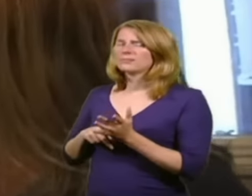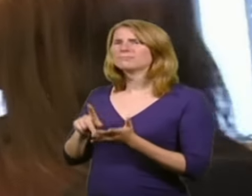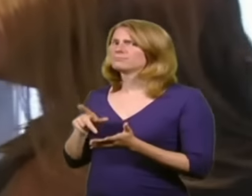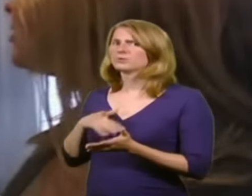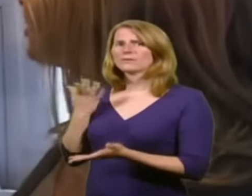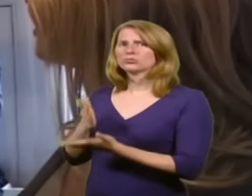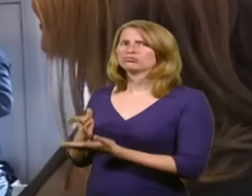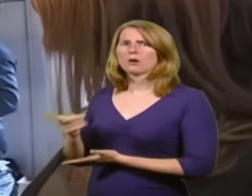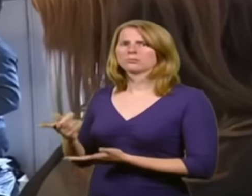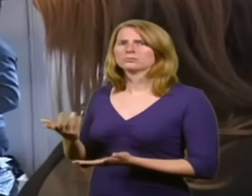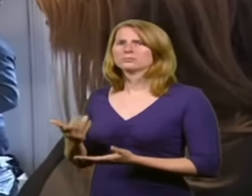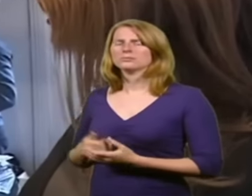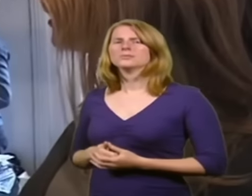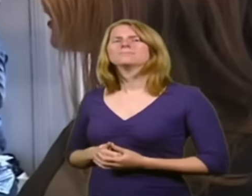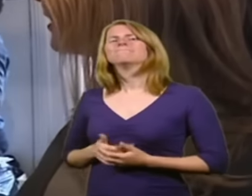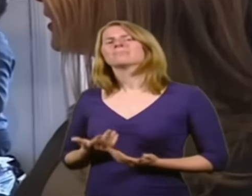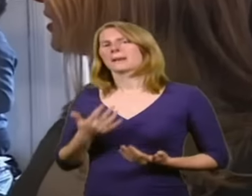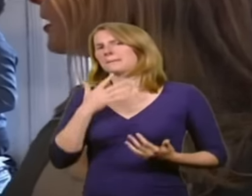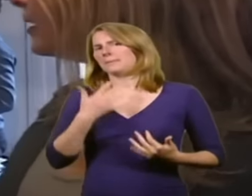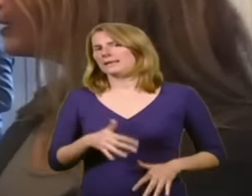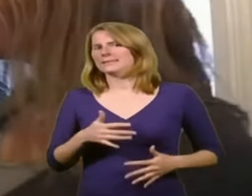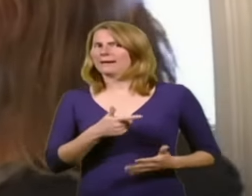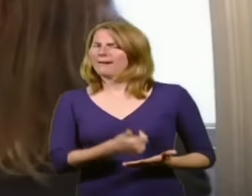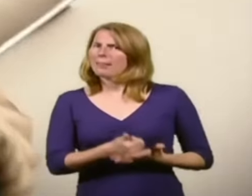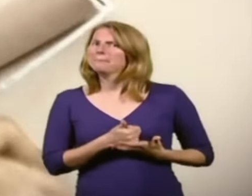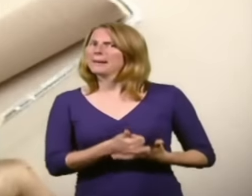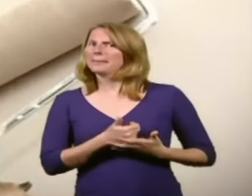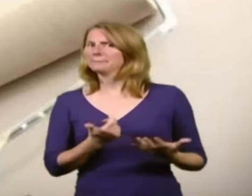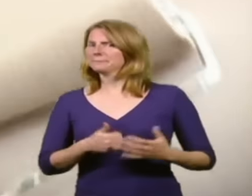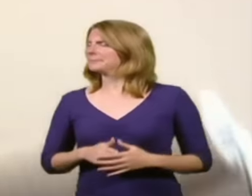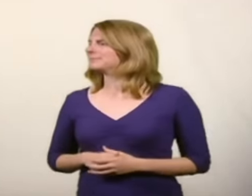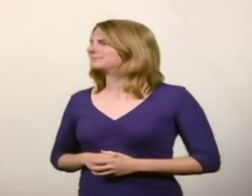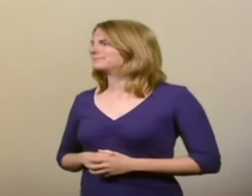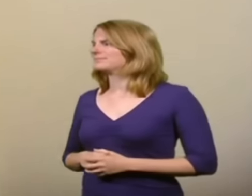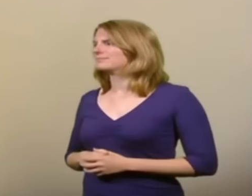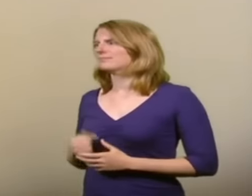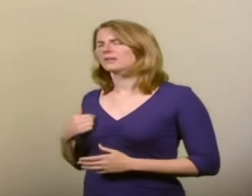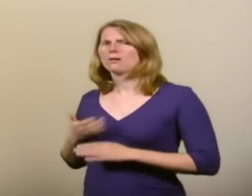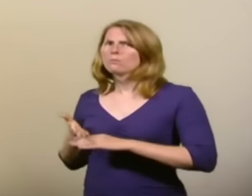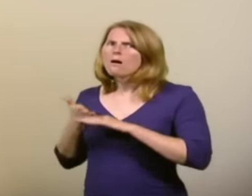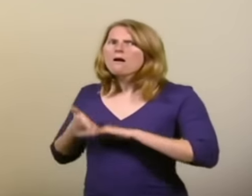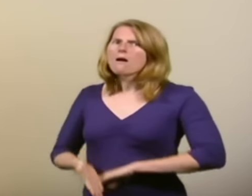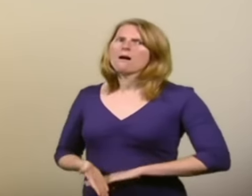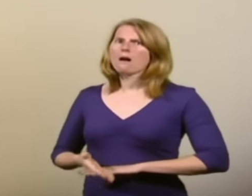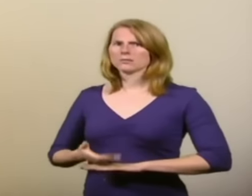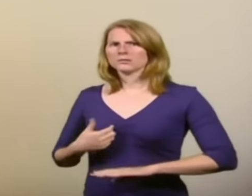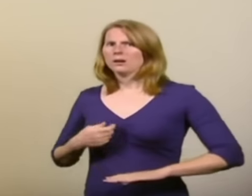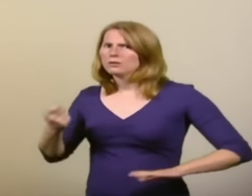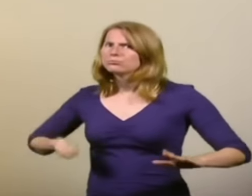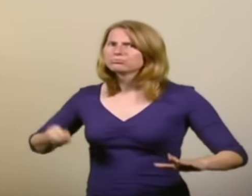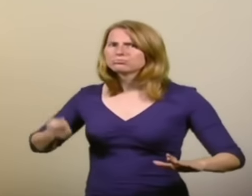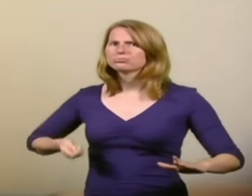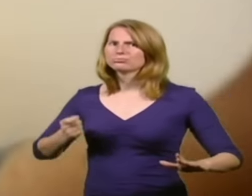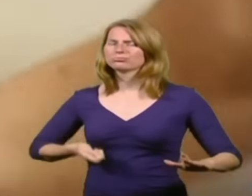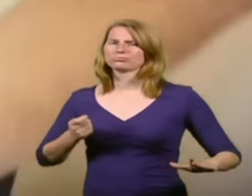you've been helping, Will. I've been pulling my weight. Have you? I don't know why I'm painting this, but it's